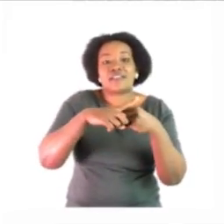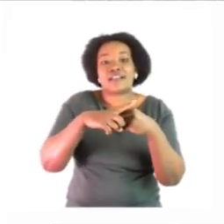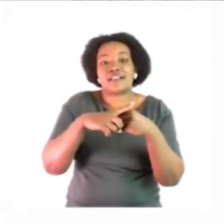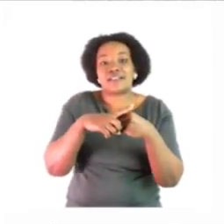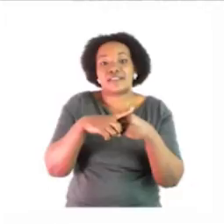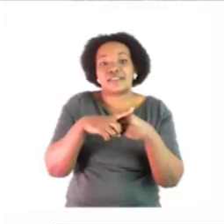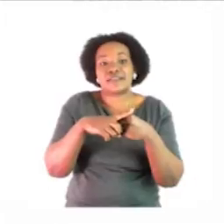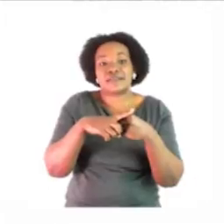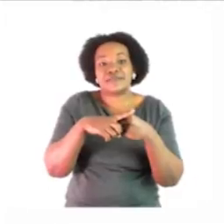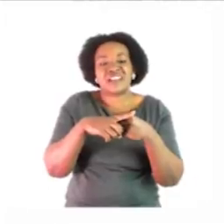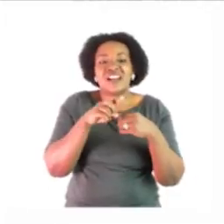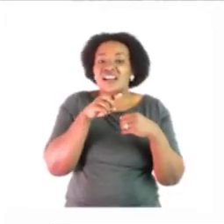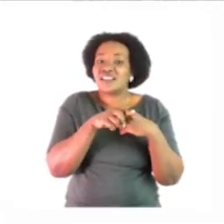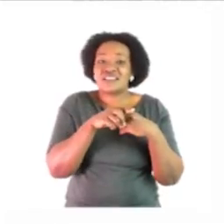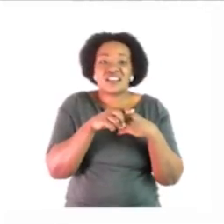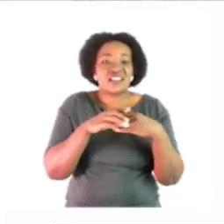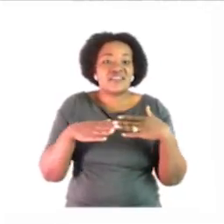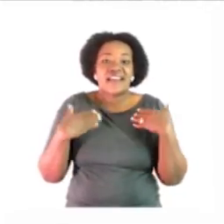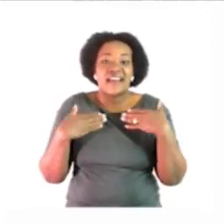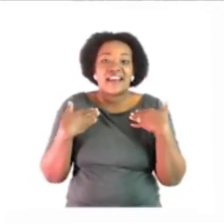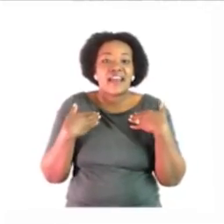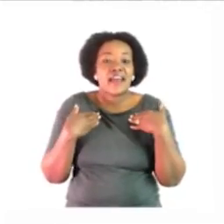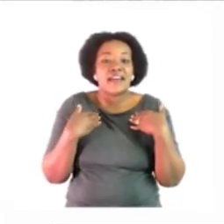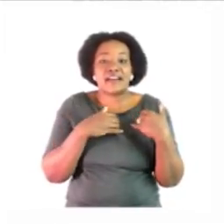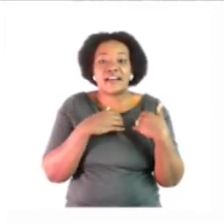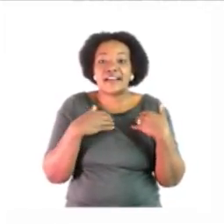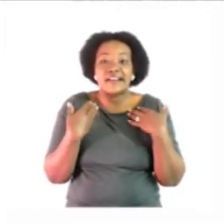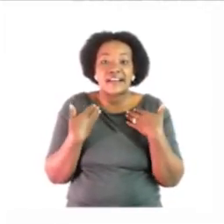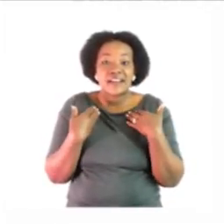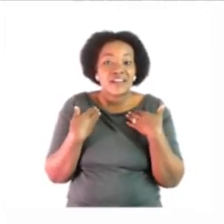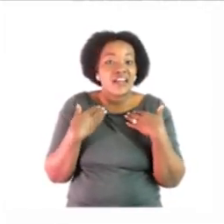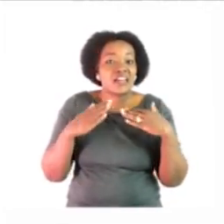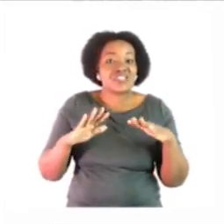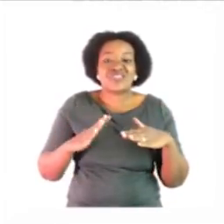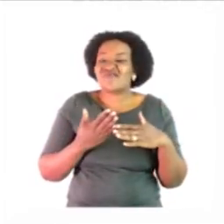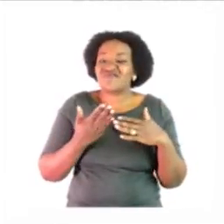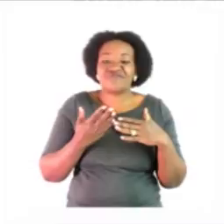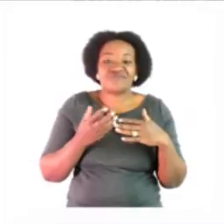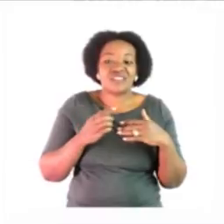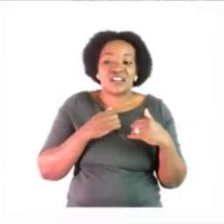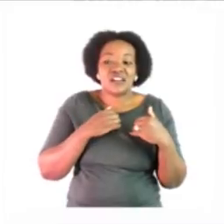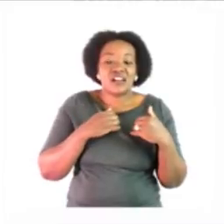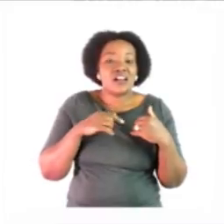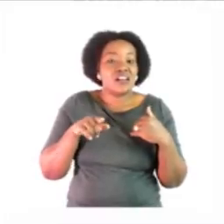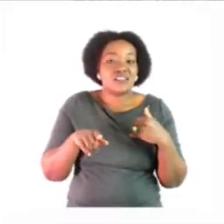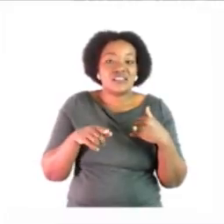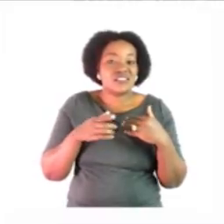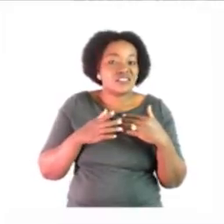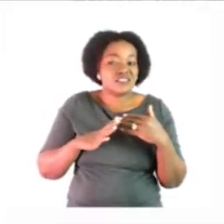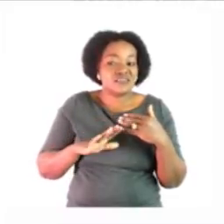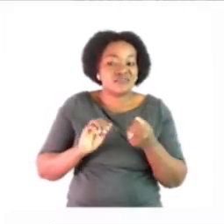mrs guriras is very happy with her life she doesn't want to change anything